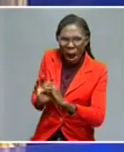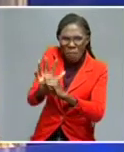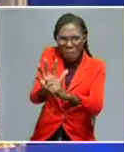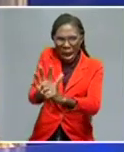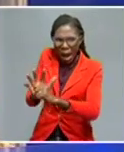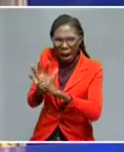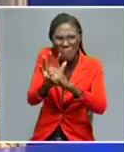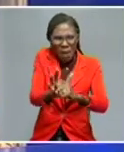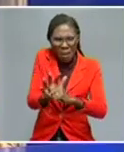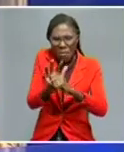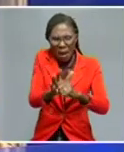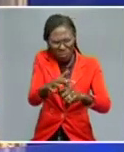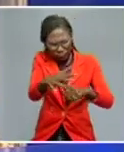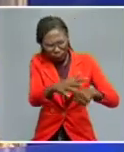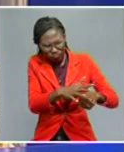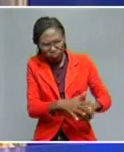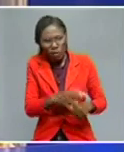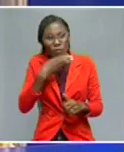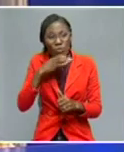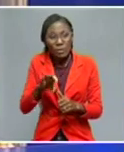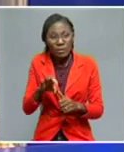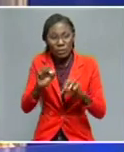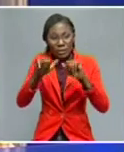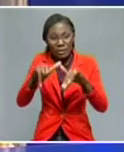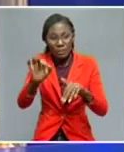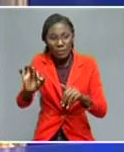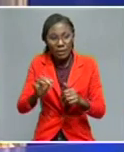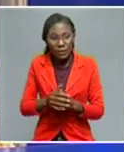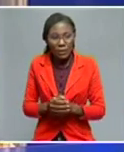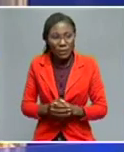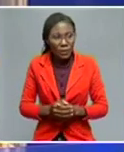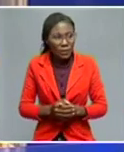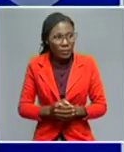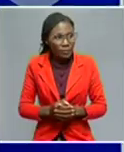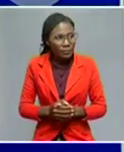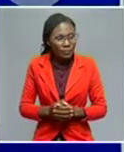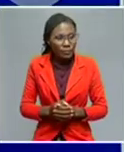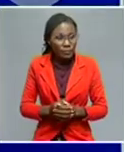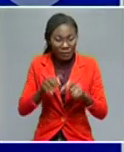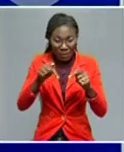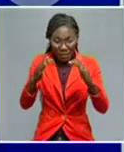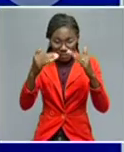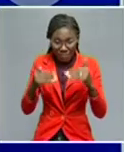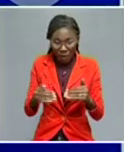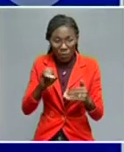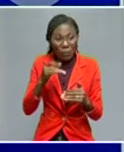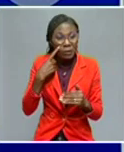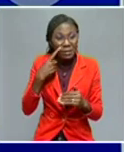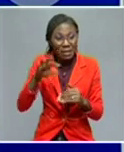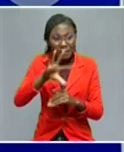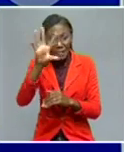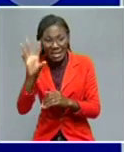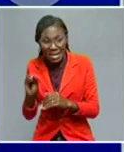akin to their own… To the West. the Western system. Now, Ambassador, African countries, various African countries,